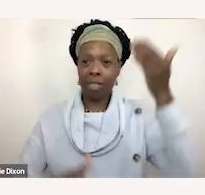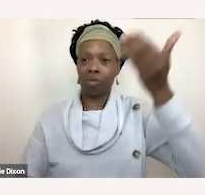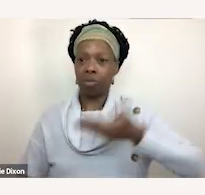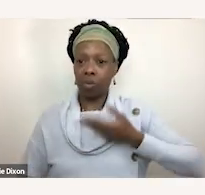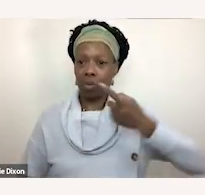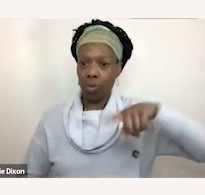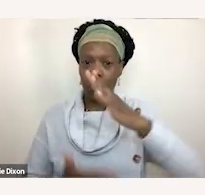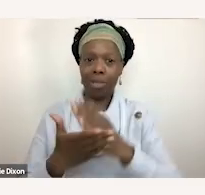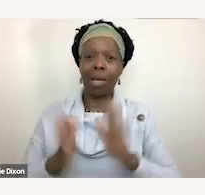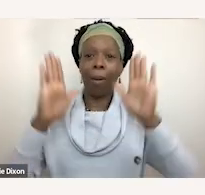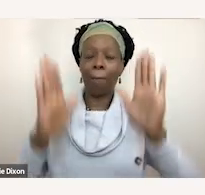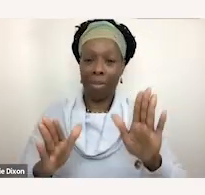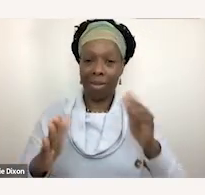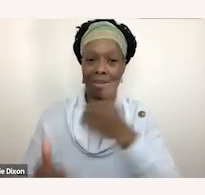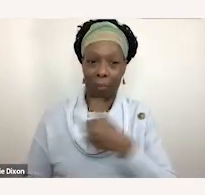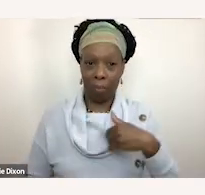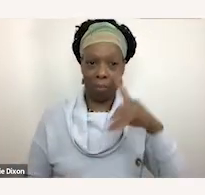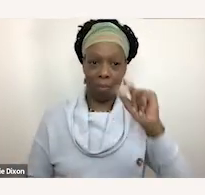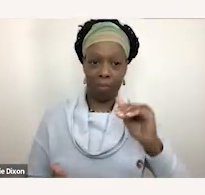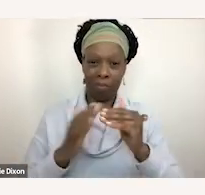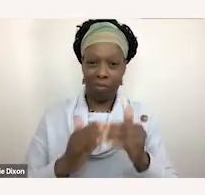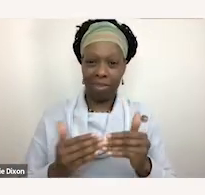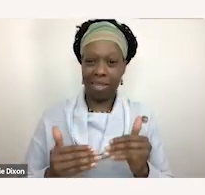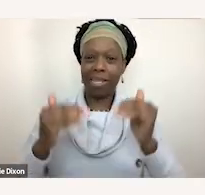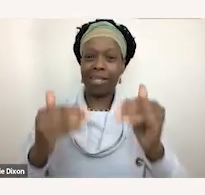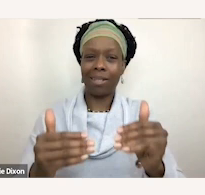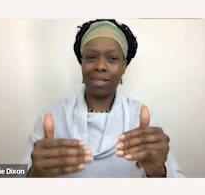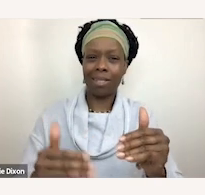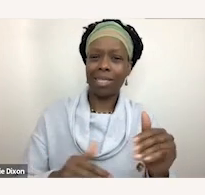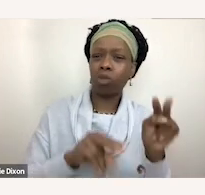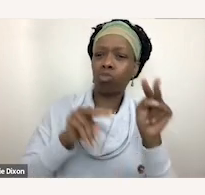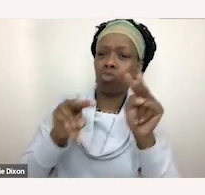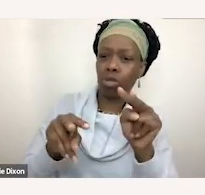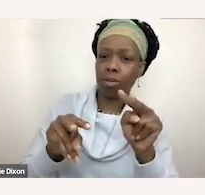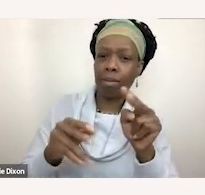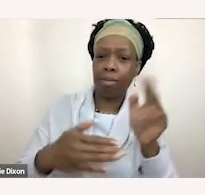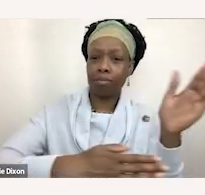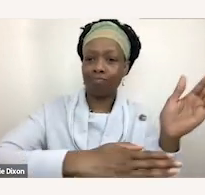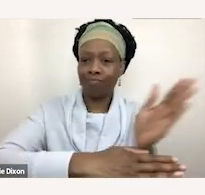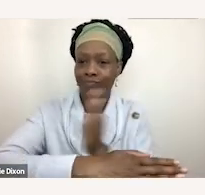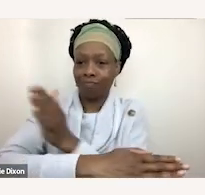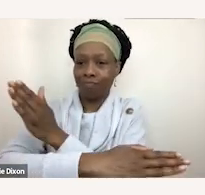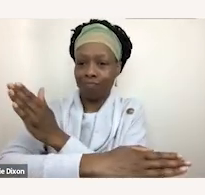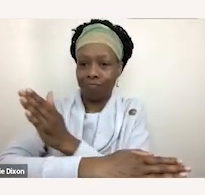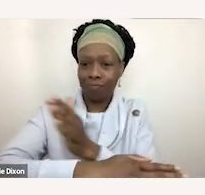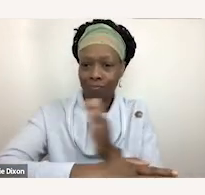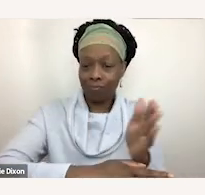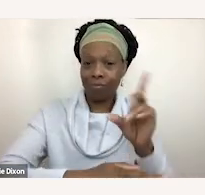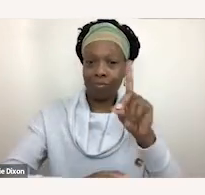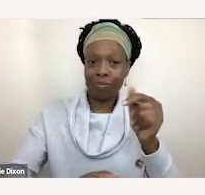to take a look at sort of the scope of disability rights in the 20th century